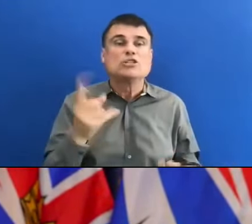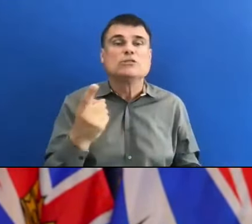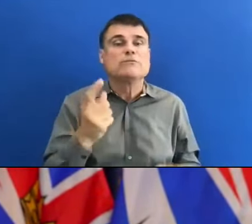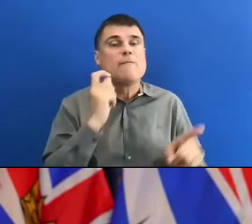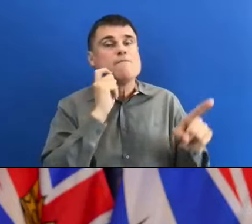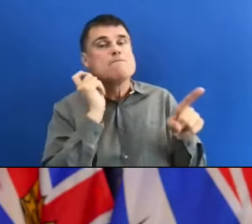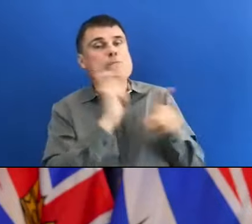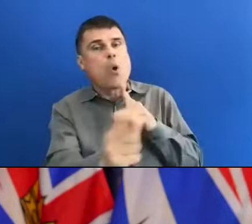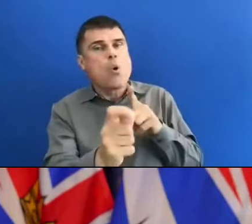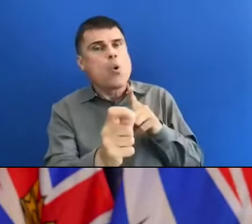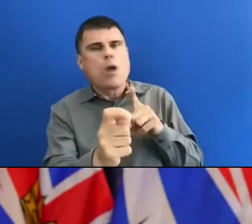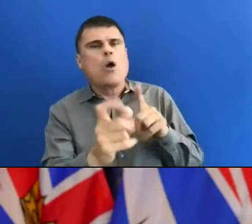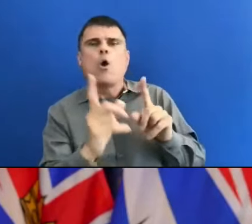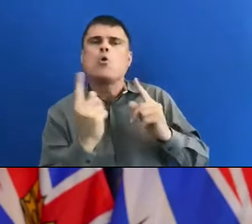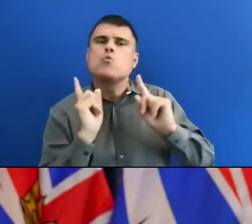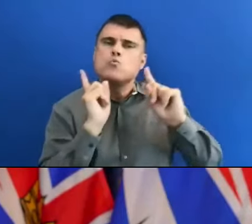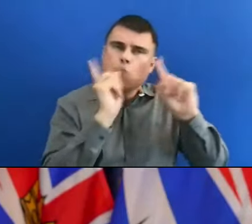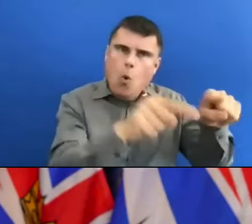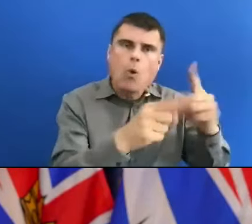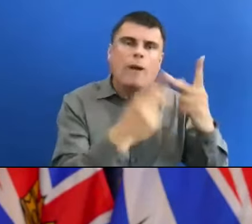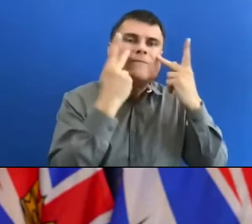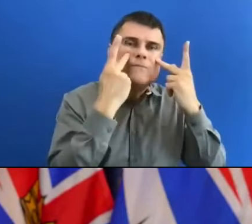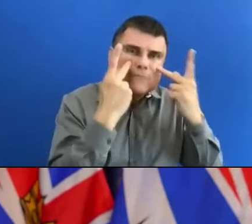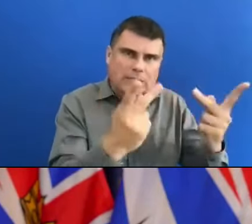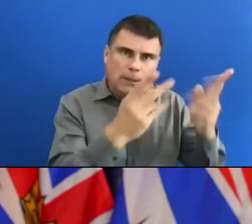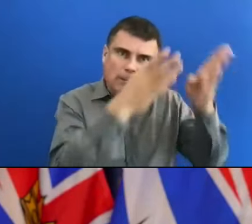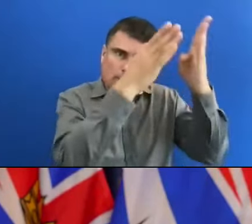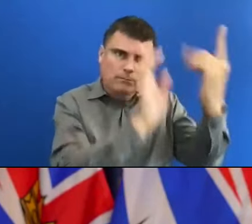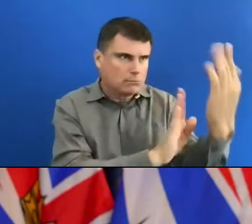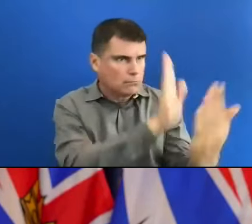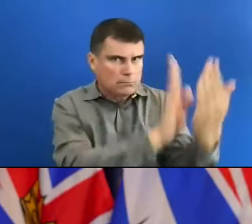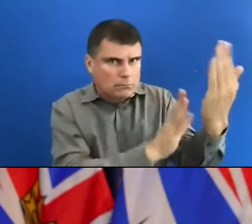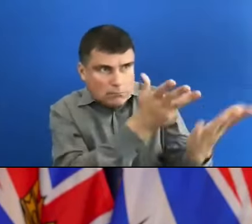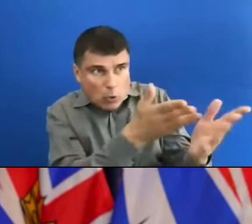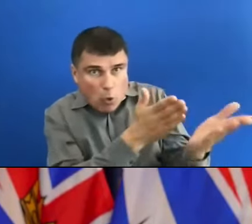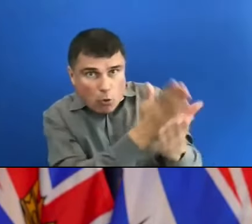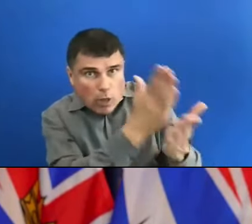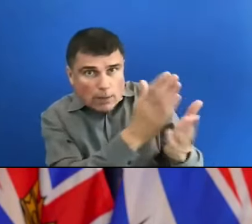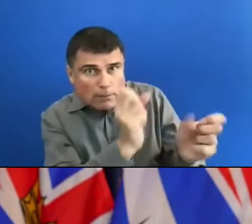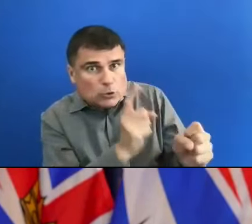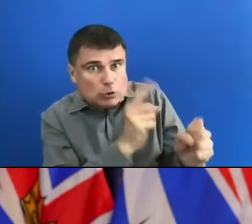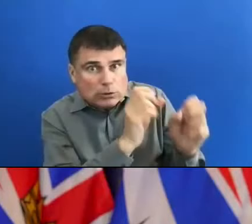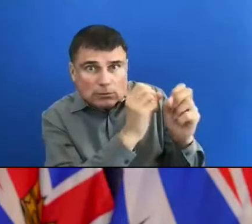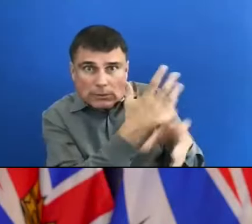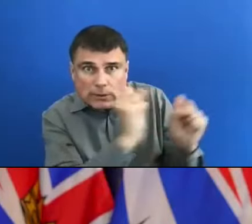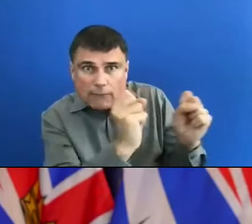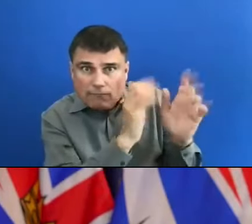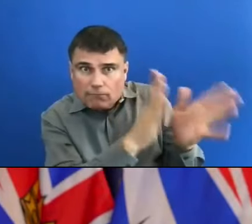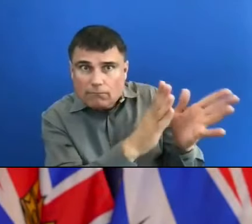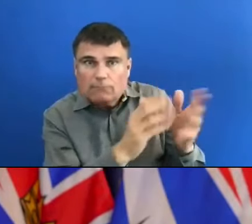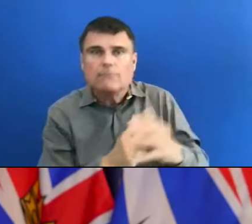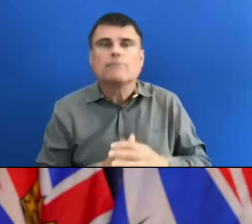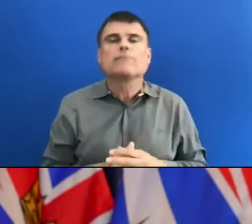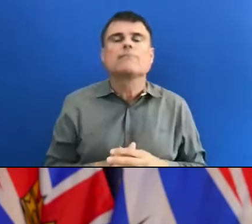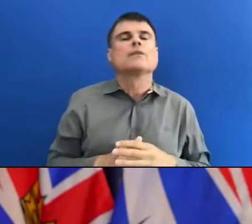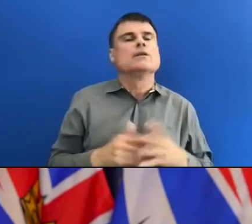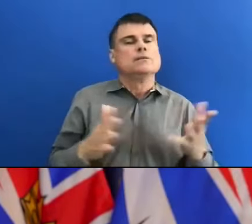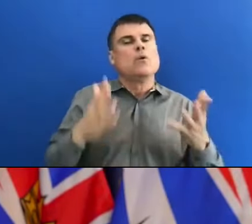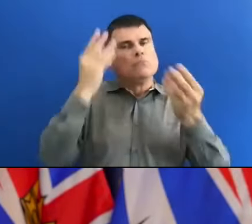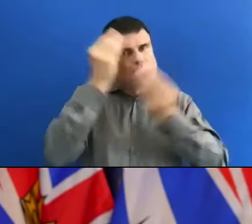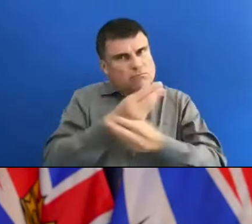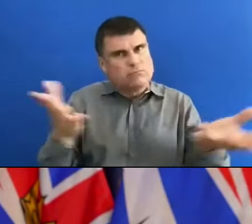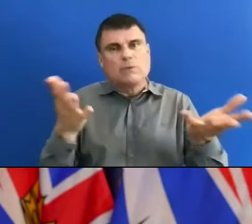the steps Dr. Henry has spoken about that we've all the information that's been put out publicly. But I think with respect to our health care system,